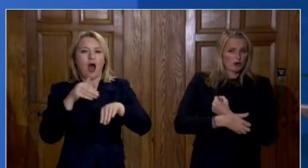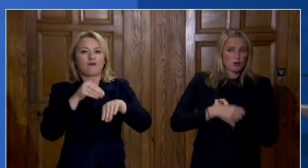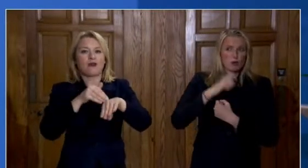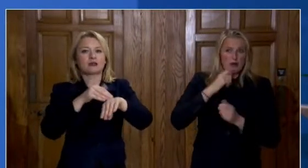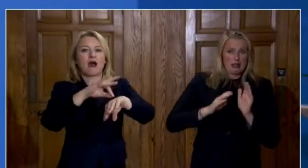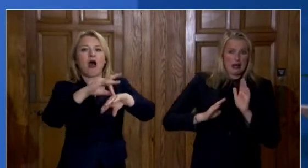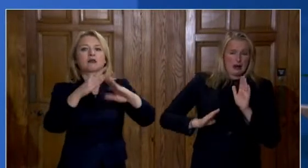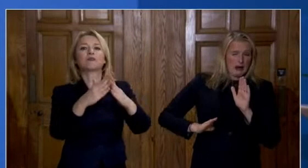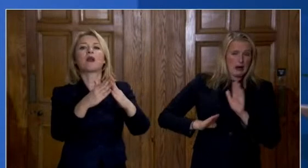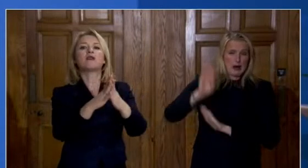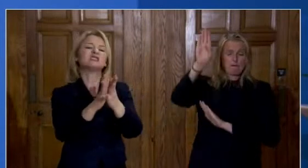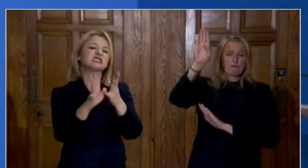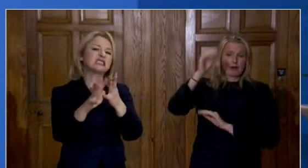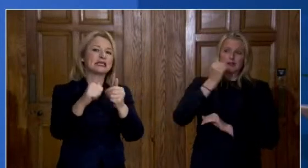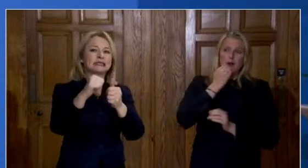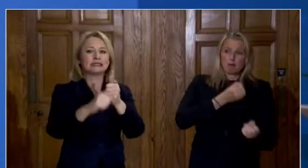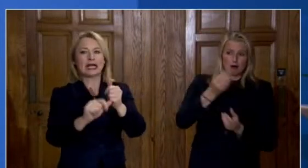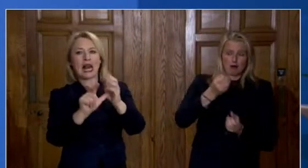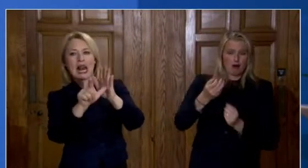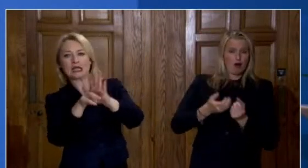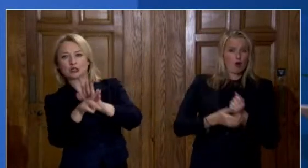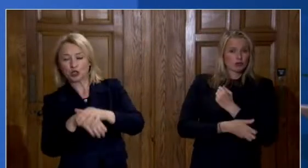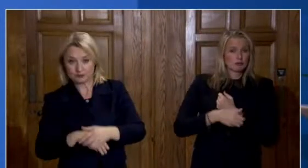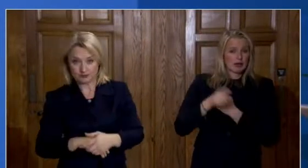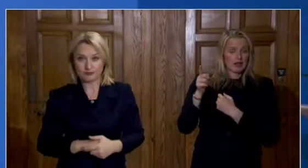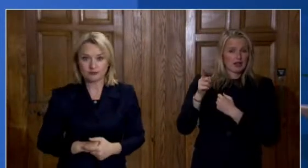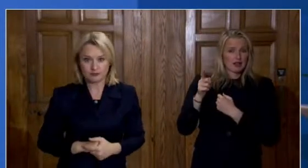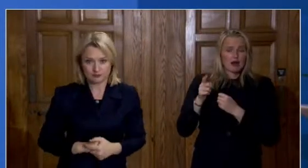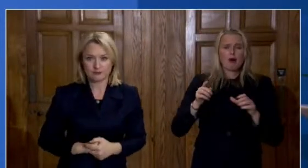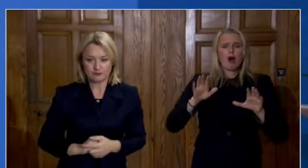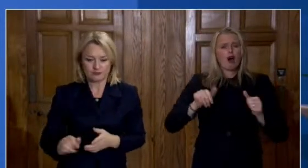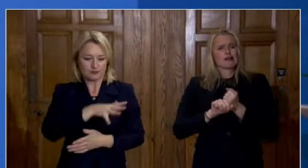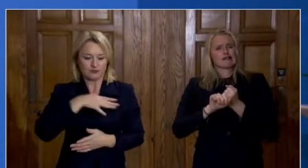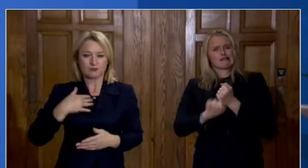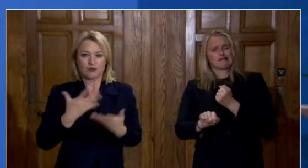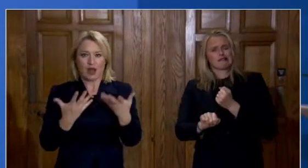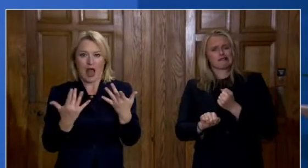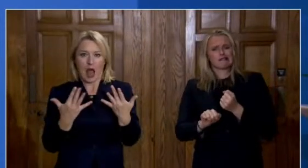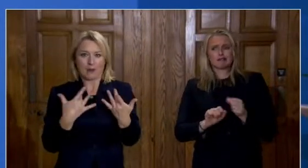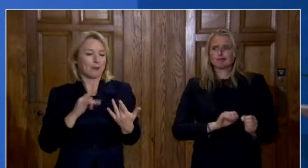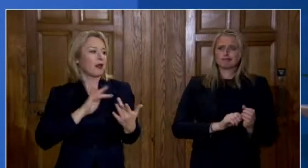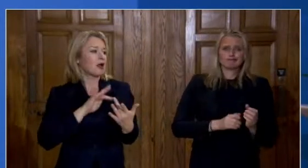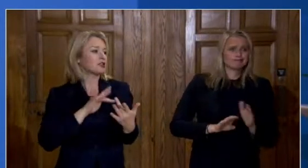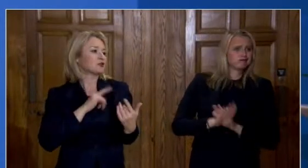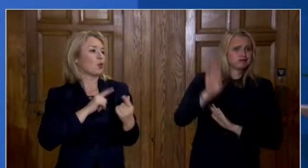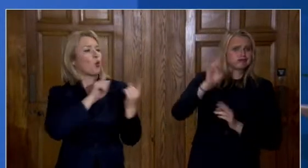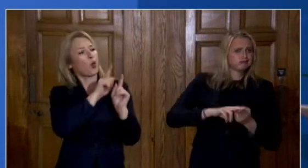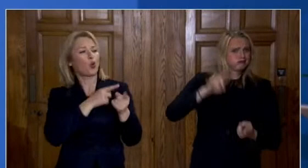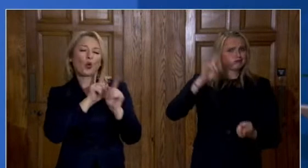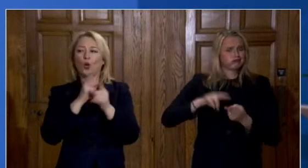particular in terms of the number of contacts which we have with others in the community.